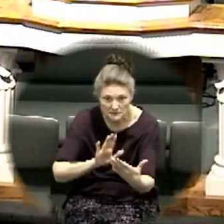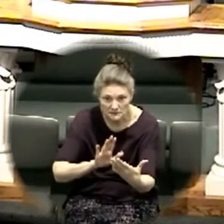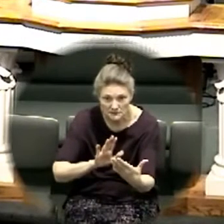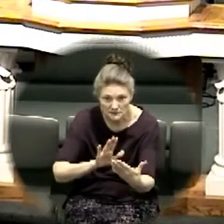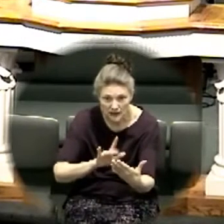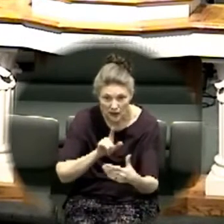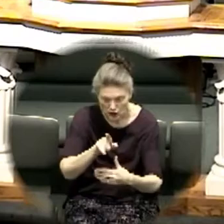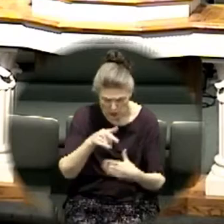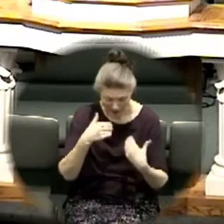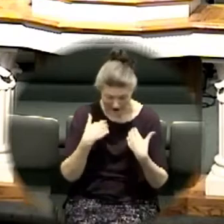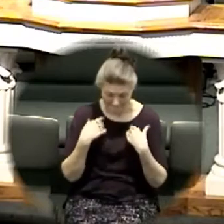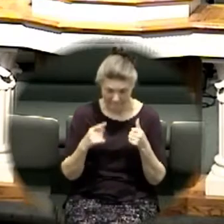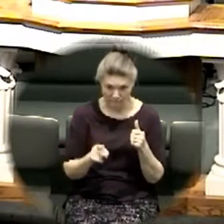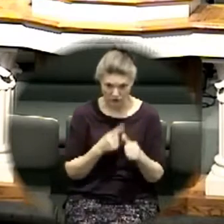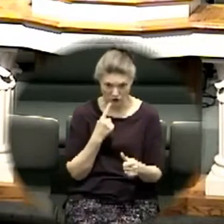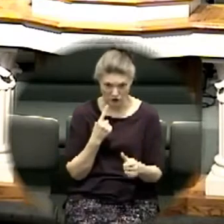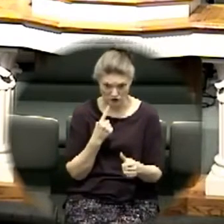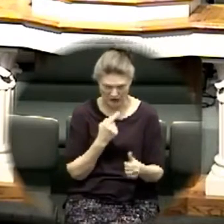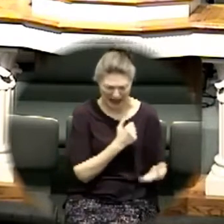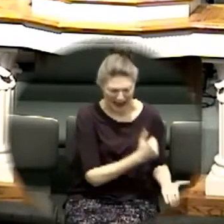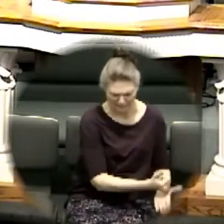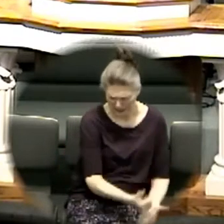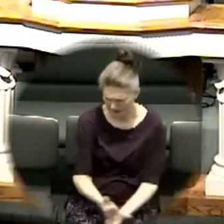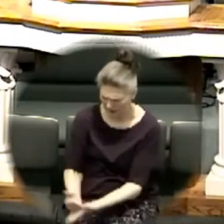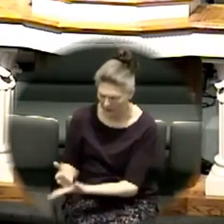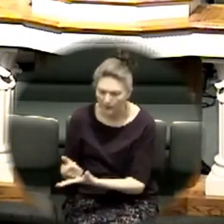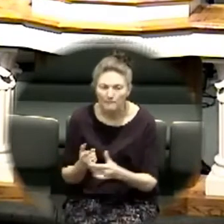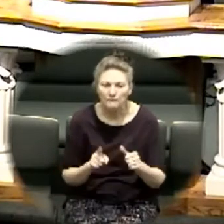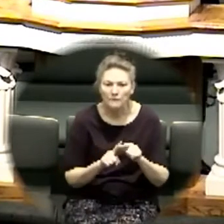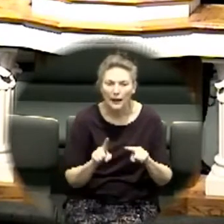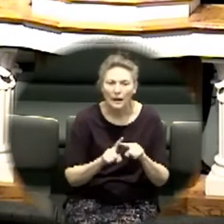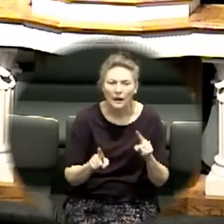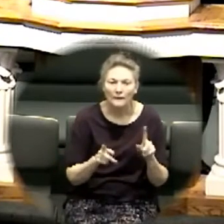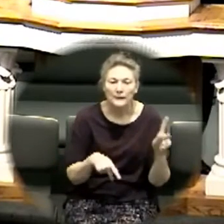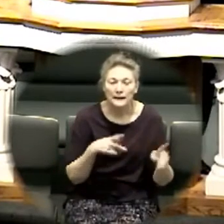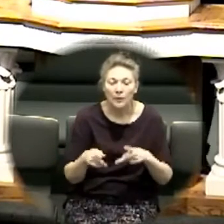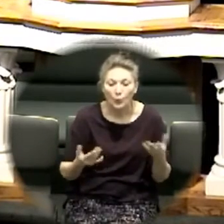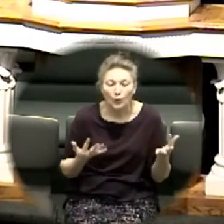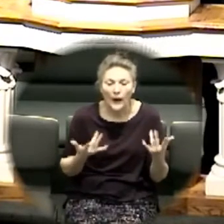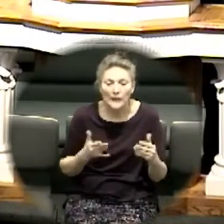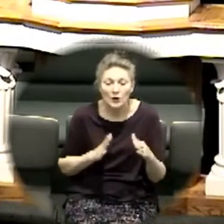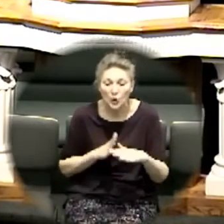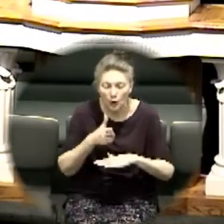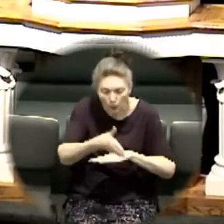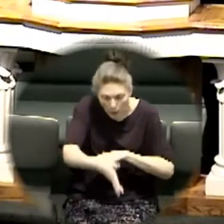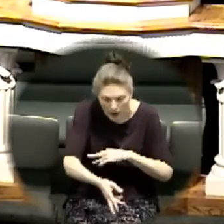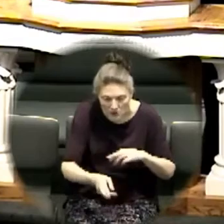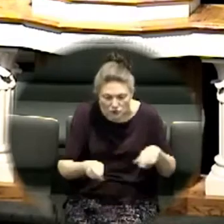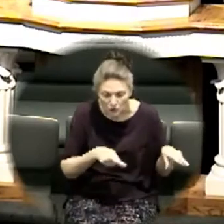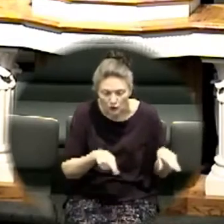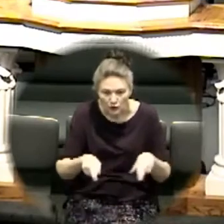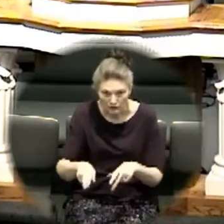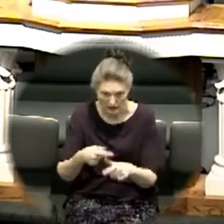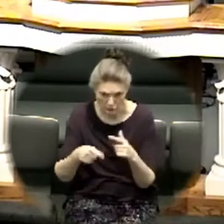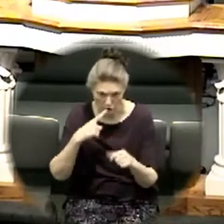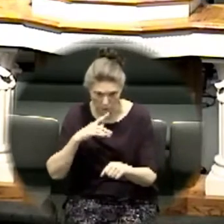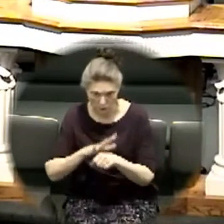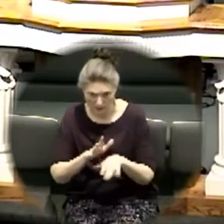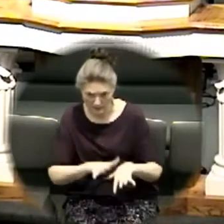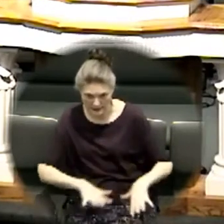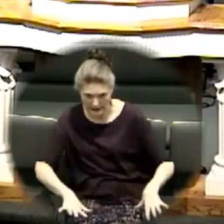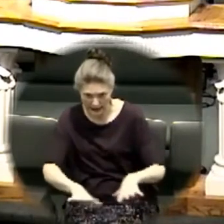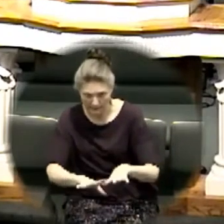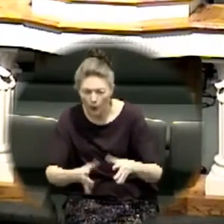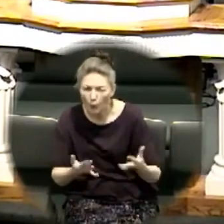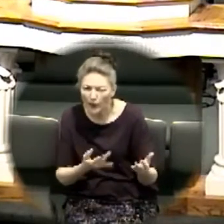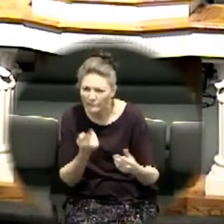you have it first but there are people that are waiting to cross the river into the promised land but they're waiting